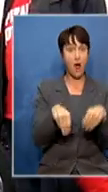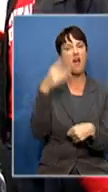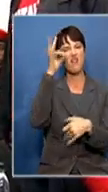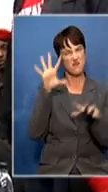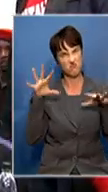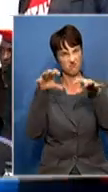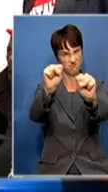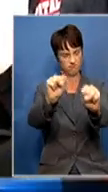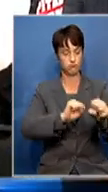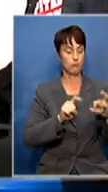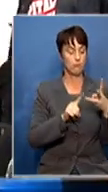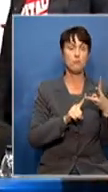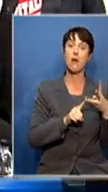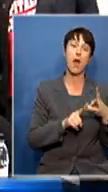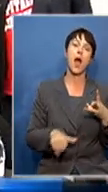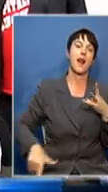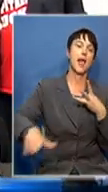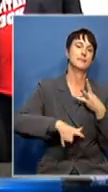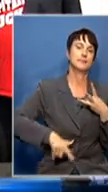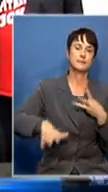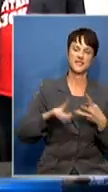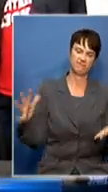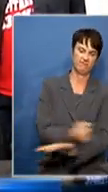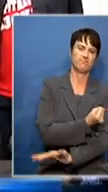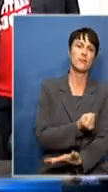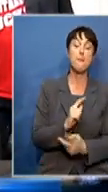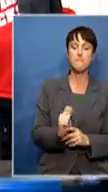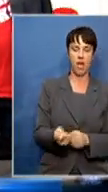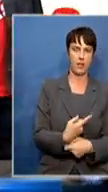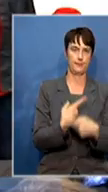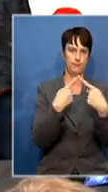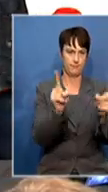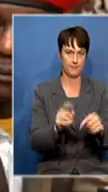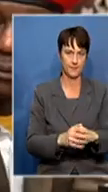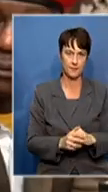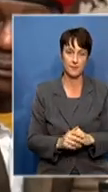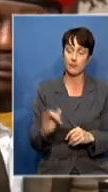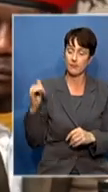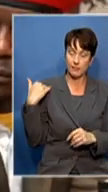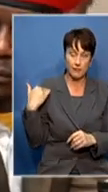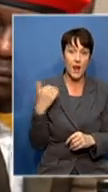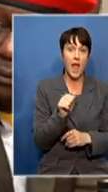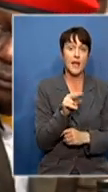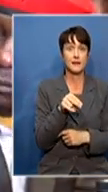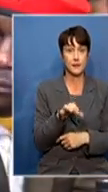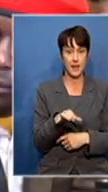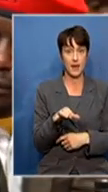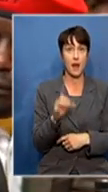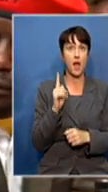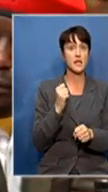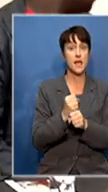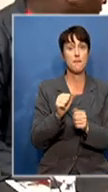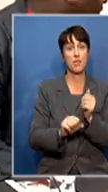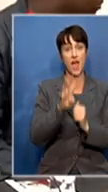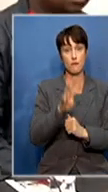Making a comeback after a short stint in the wilderness. Malema was expelled from the ruling party in April last